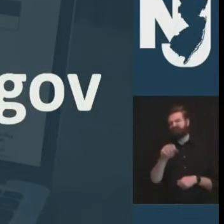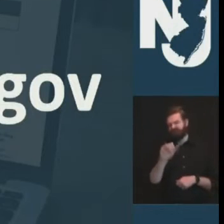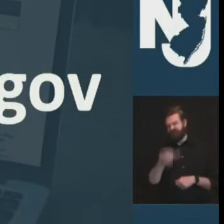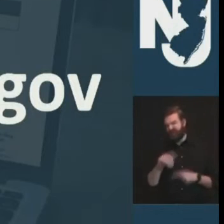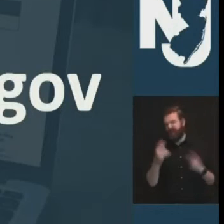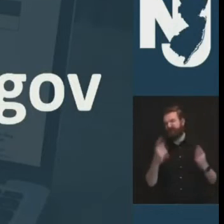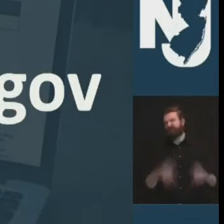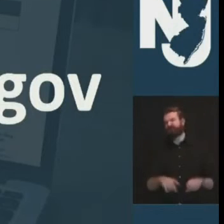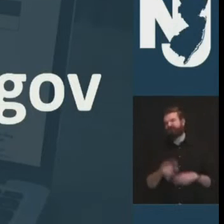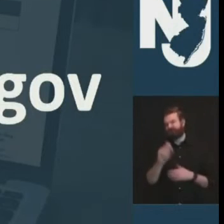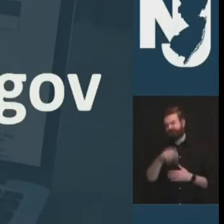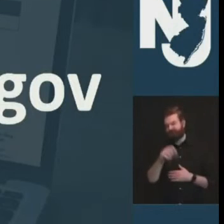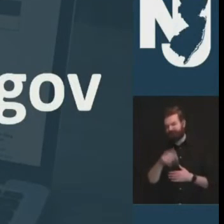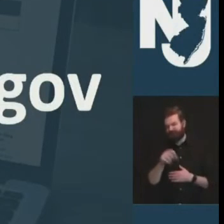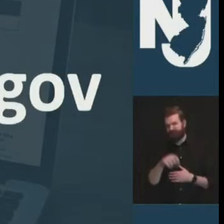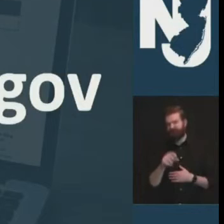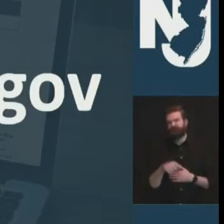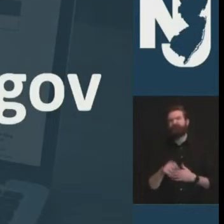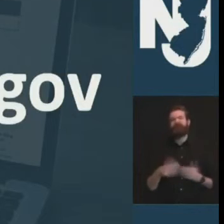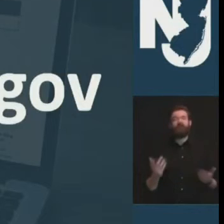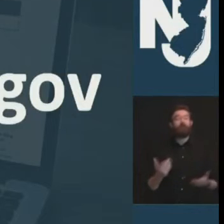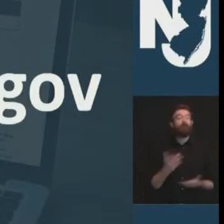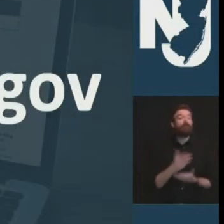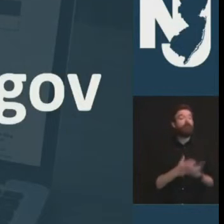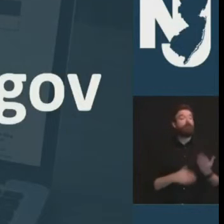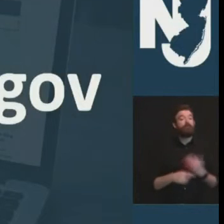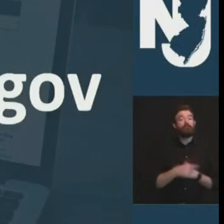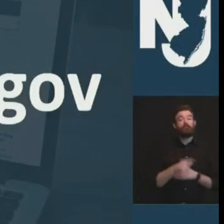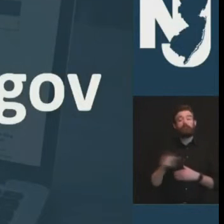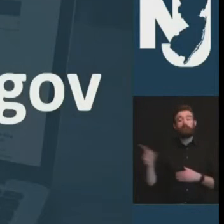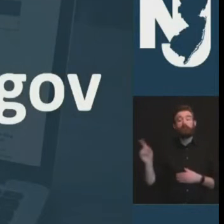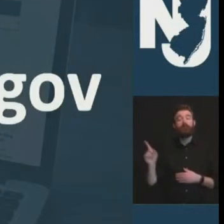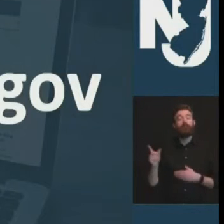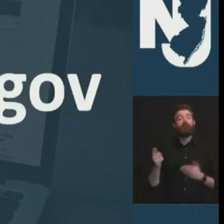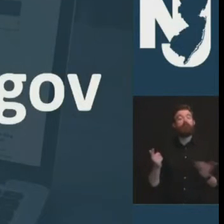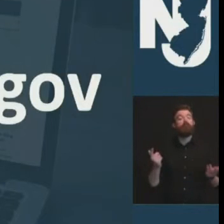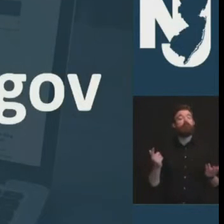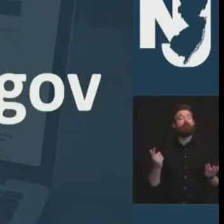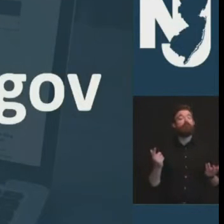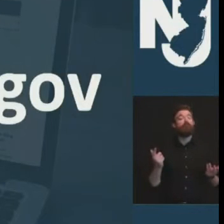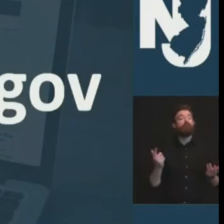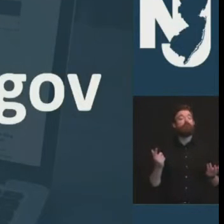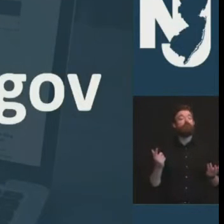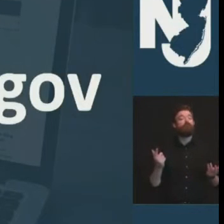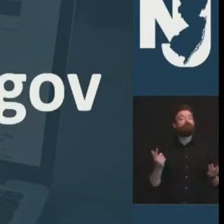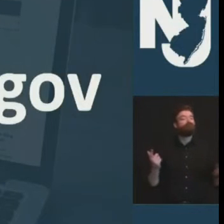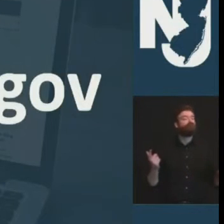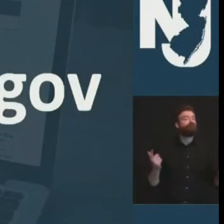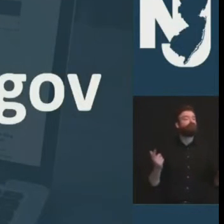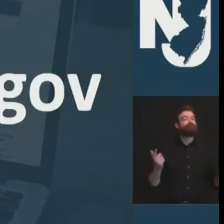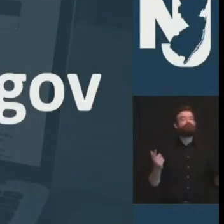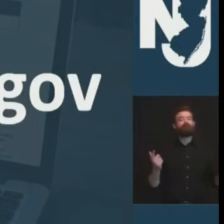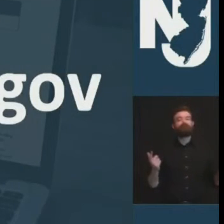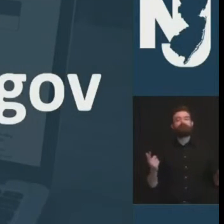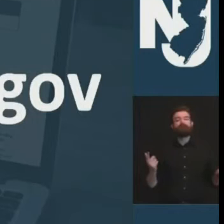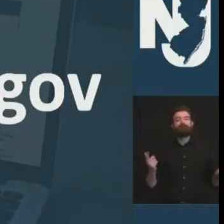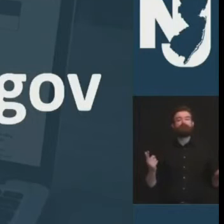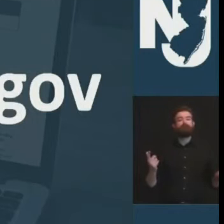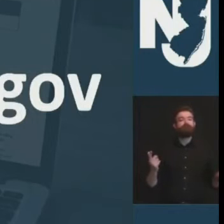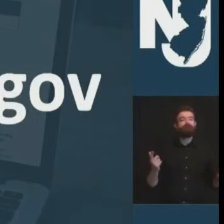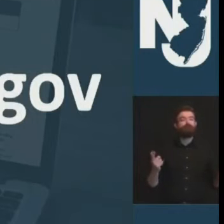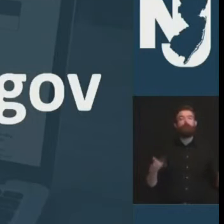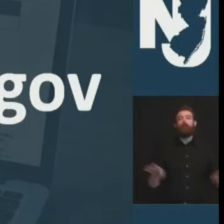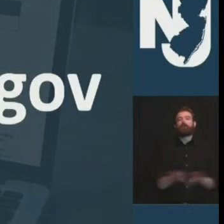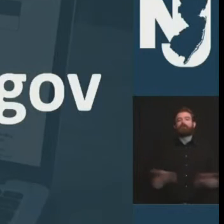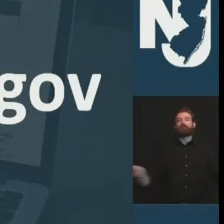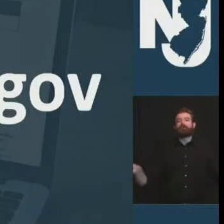here and there go to all remote because six persons came in from the outside as is was the case with our kids school and that's not to say